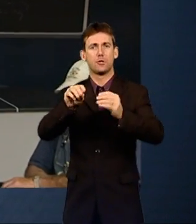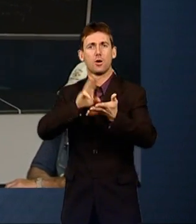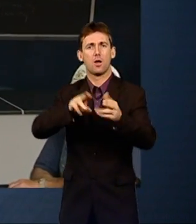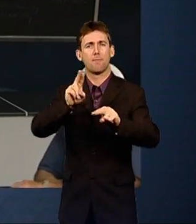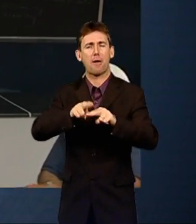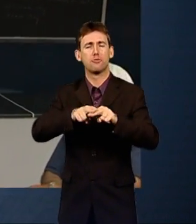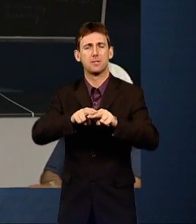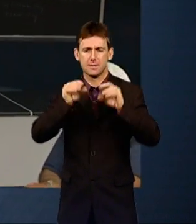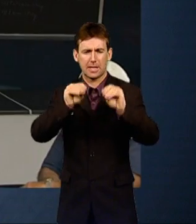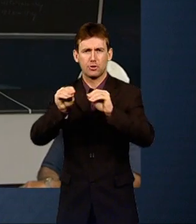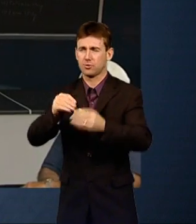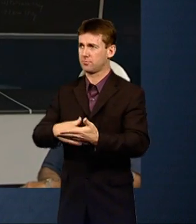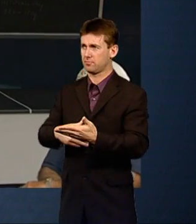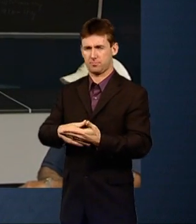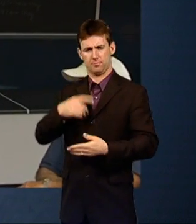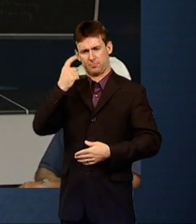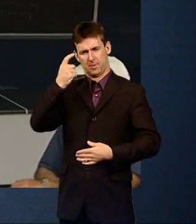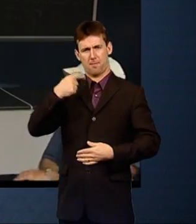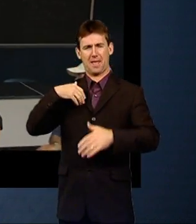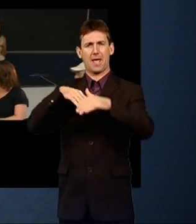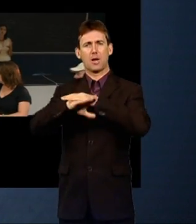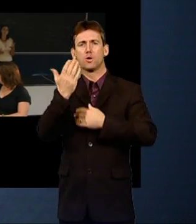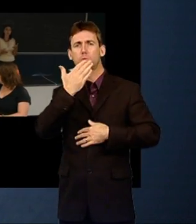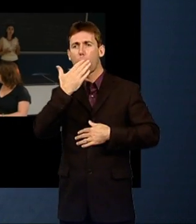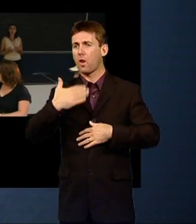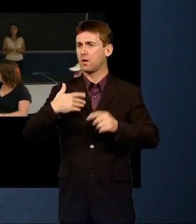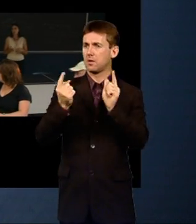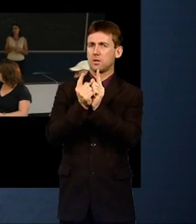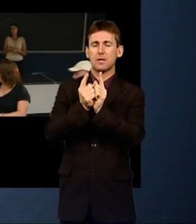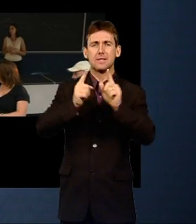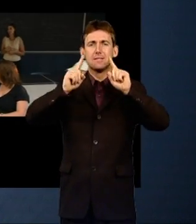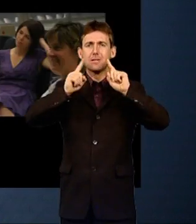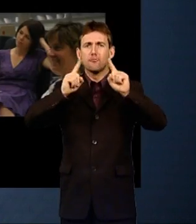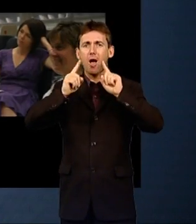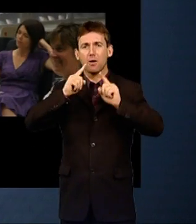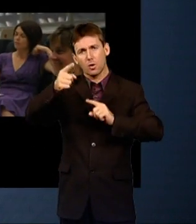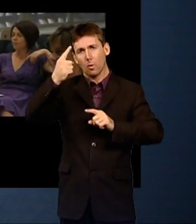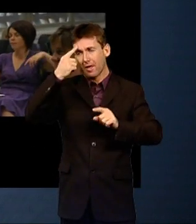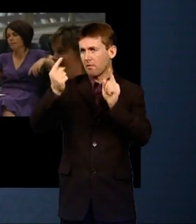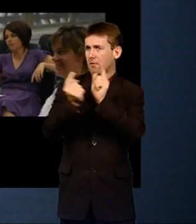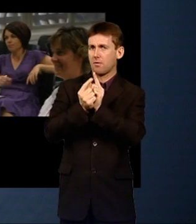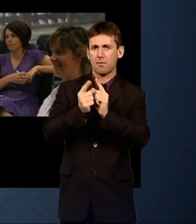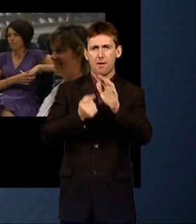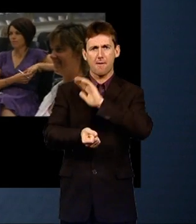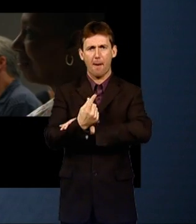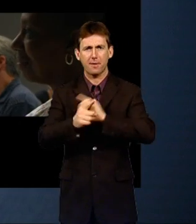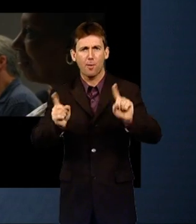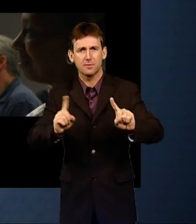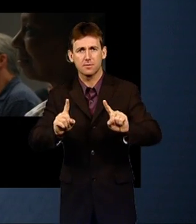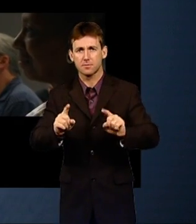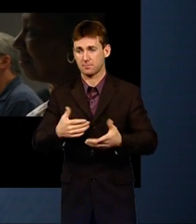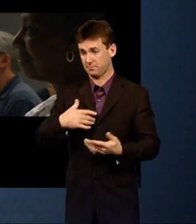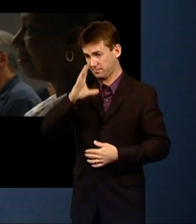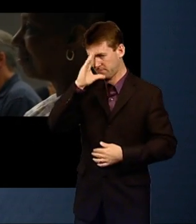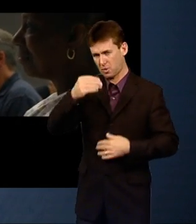school and I have this interaction with my child's teacher. What's going to be some of the short-term impact of that? We actually teach parents